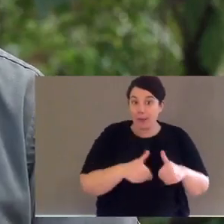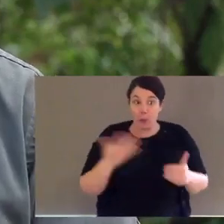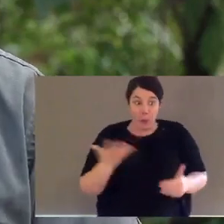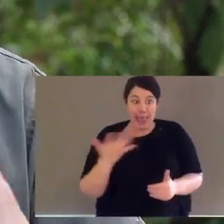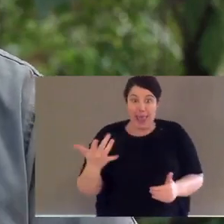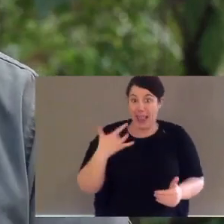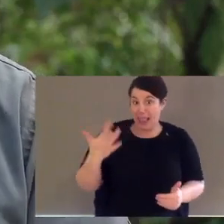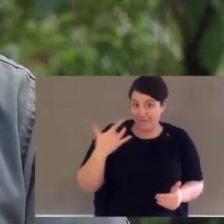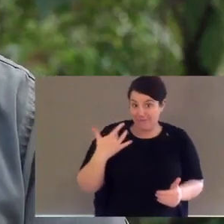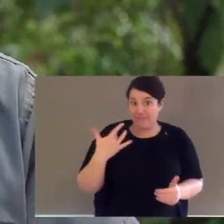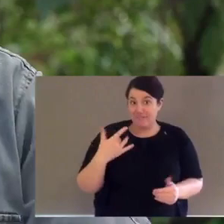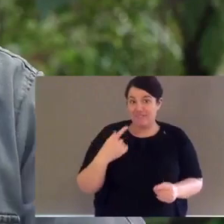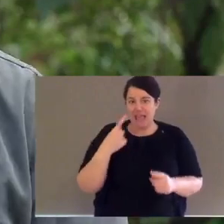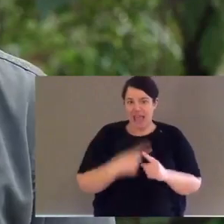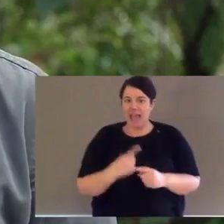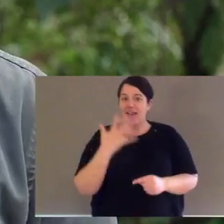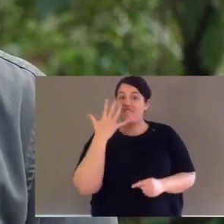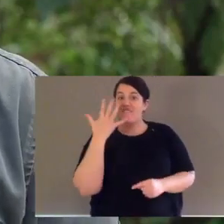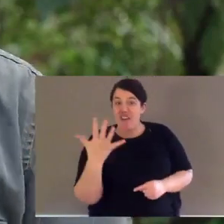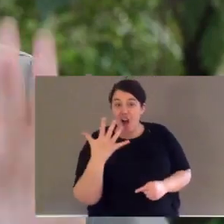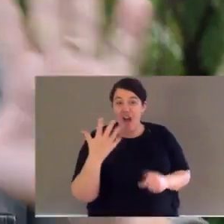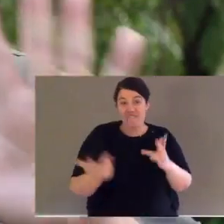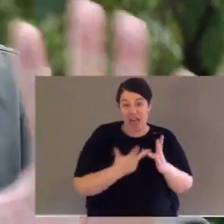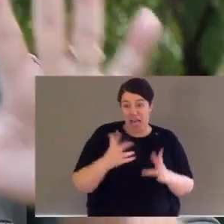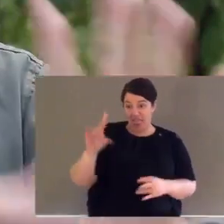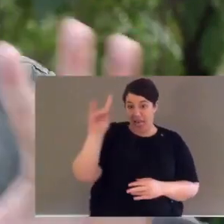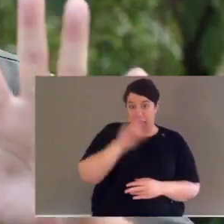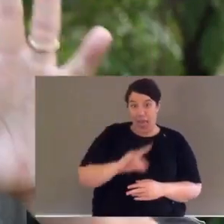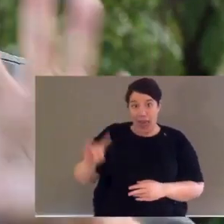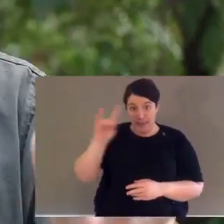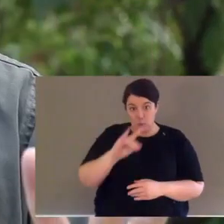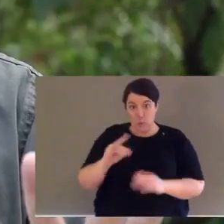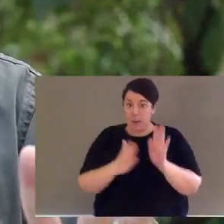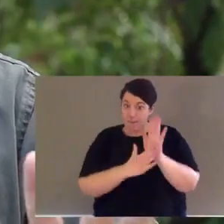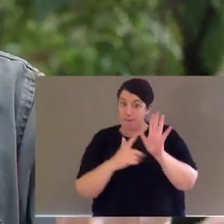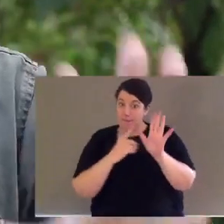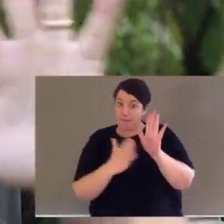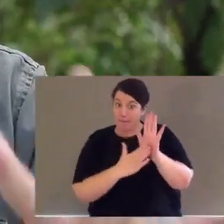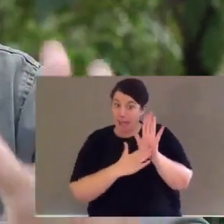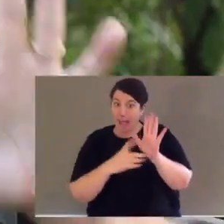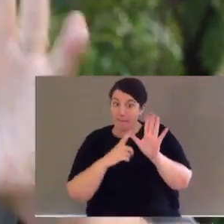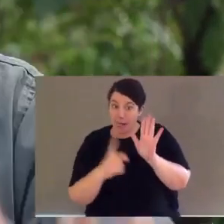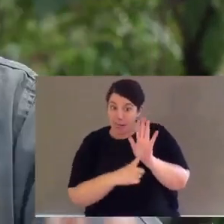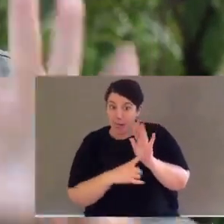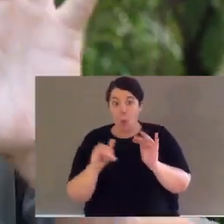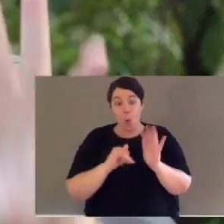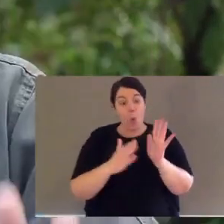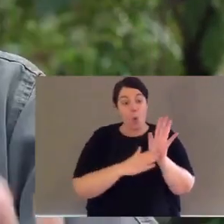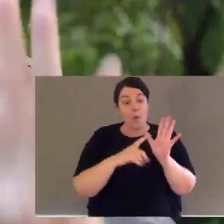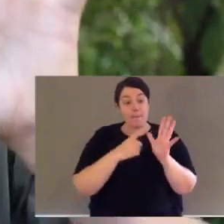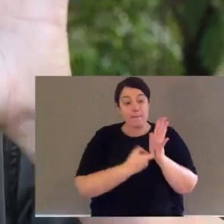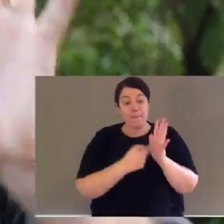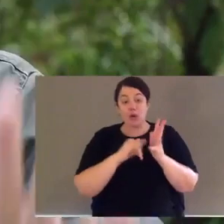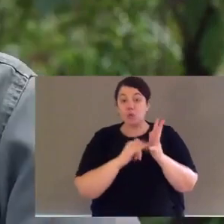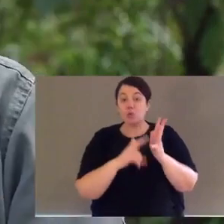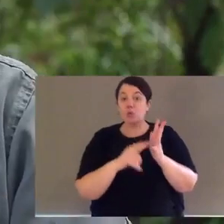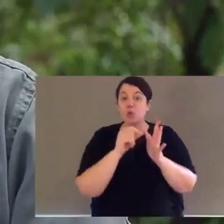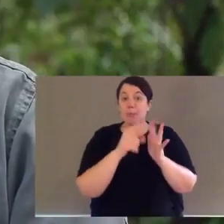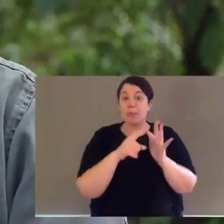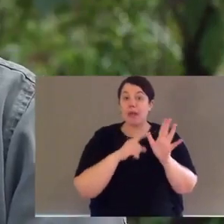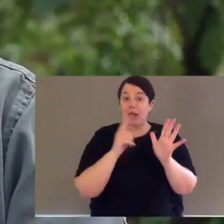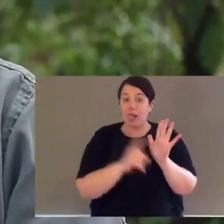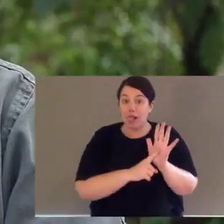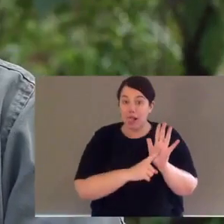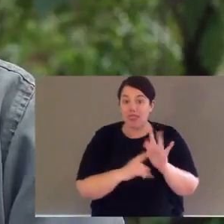look at a Palmer wallaby and where it lives, and I want you to list for me five other species of mammal,